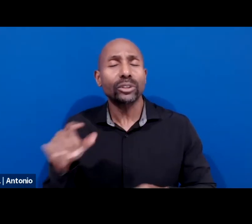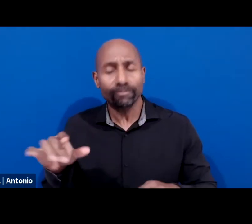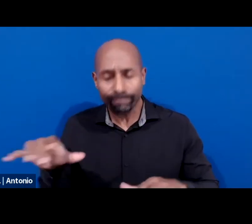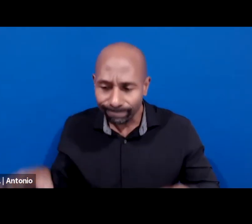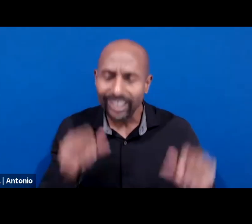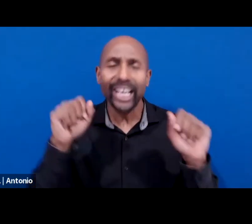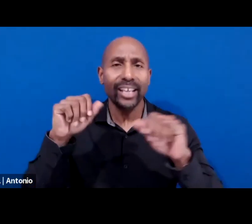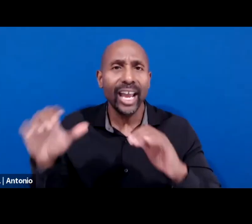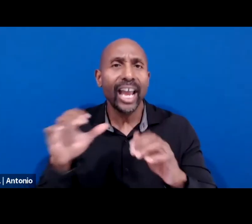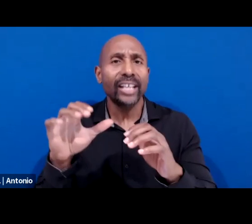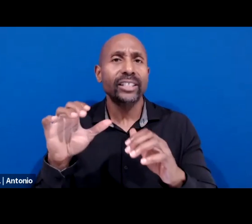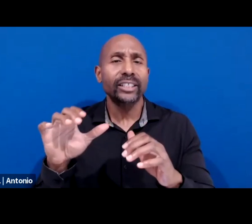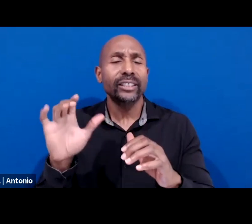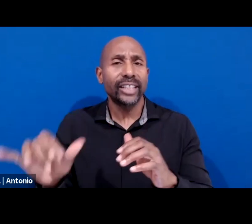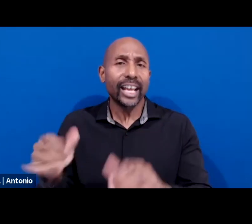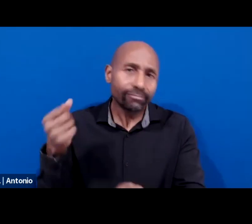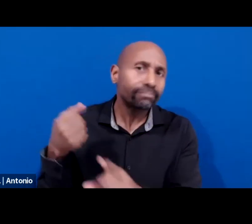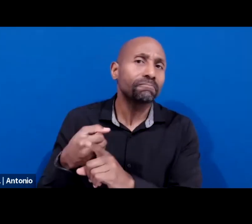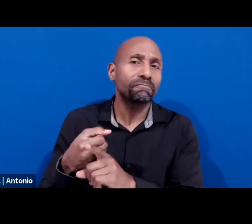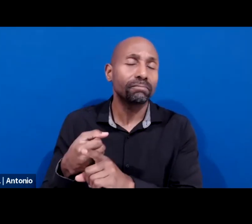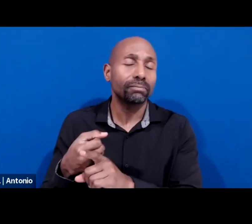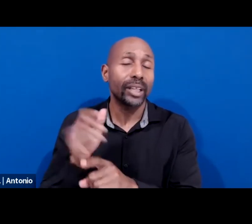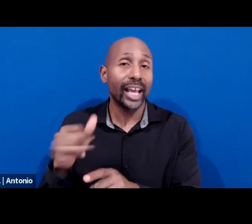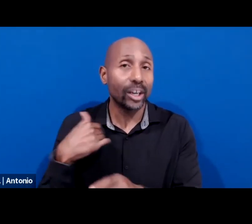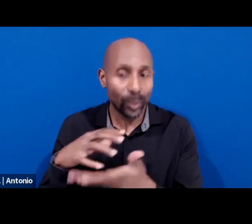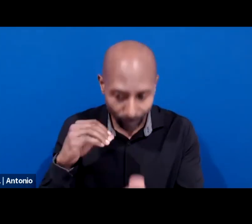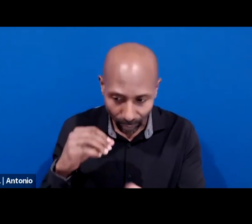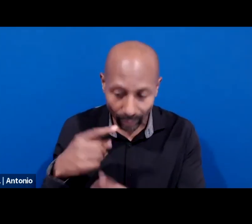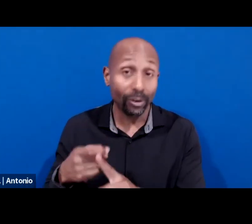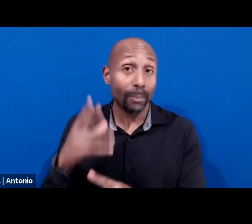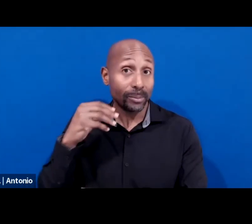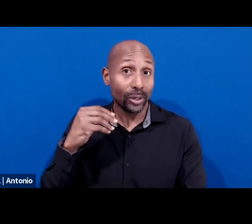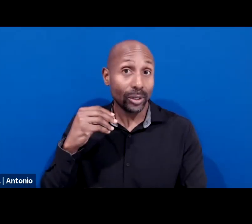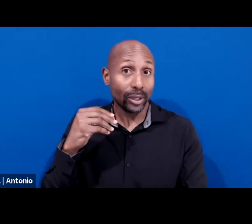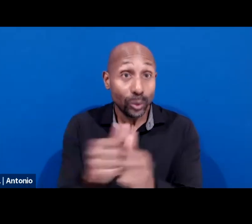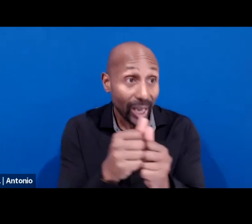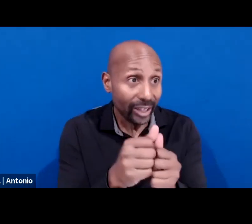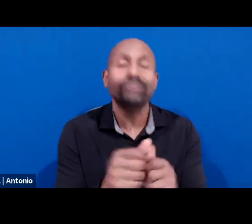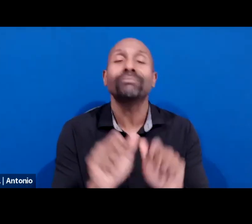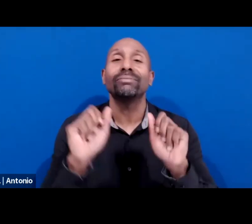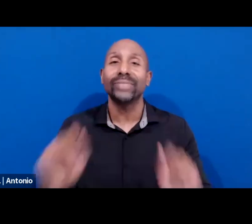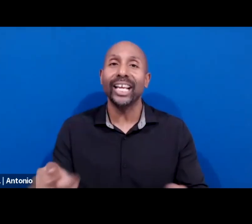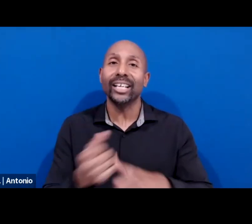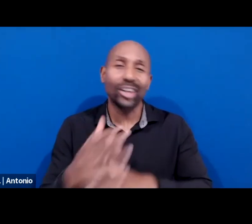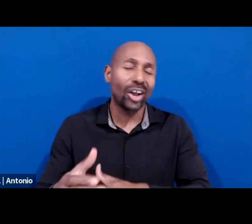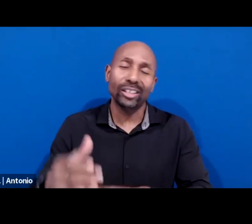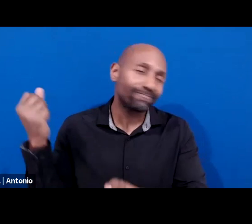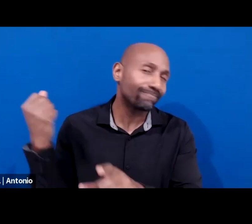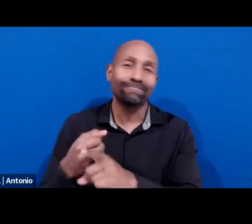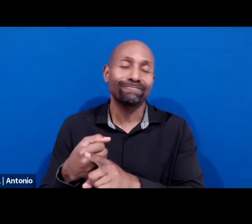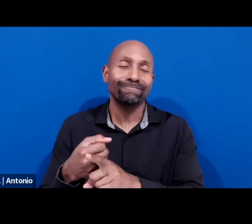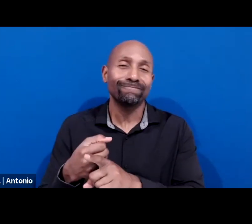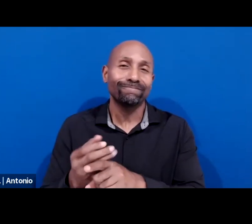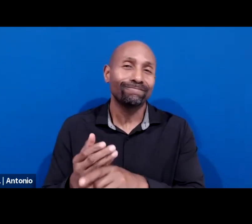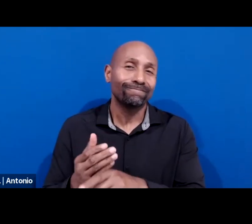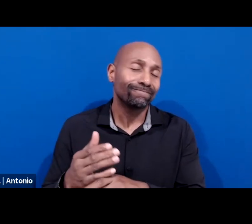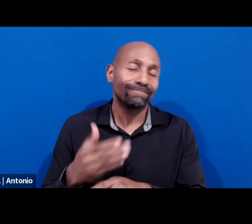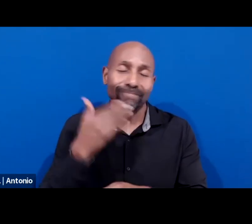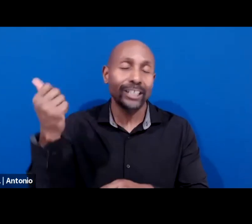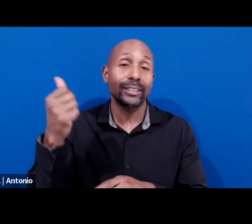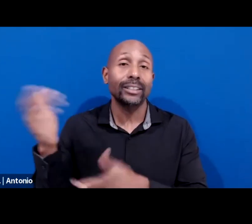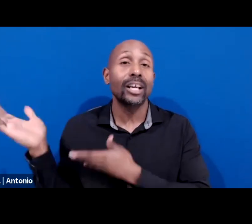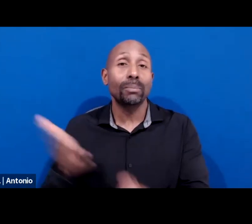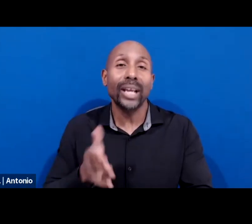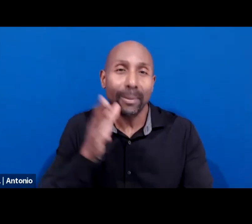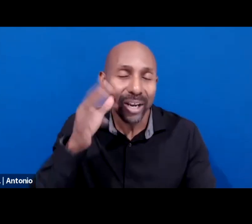based on our experiences. I know together we can make a huge impact and we all bring our parents' voice and our parents' hearts to this work.